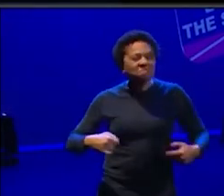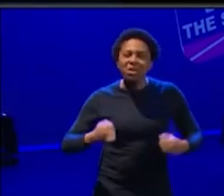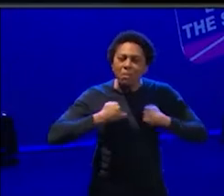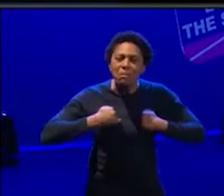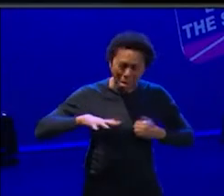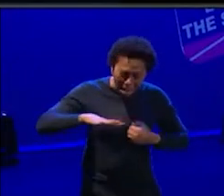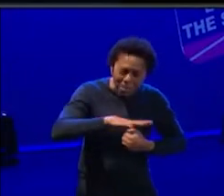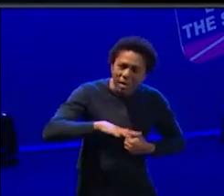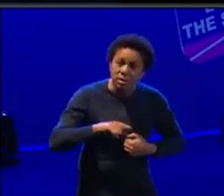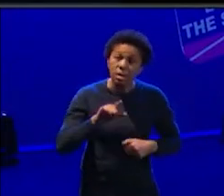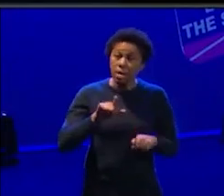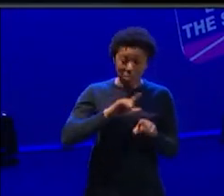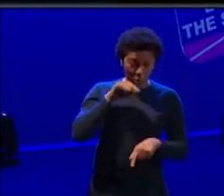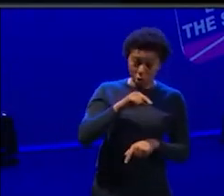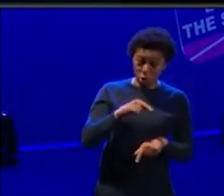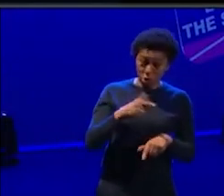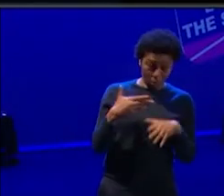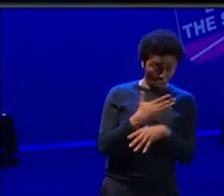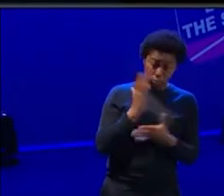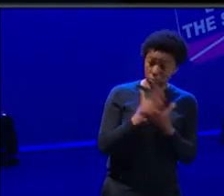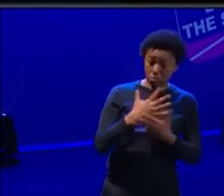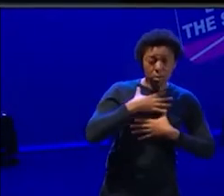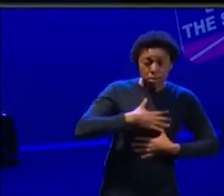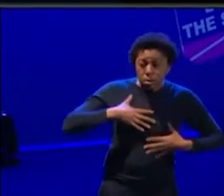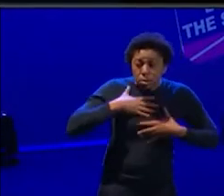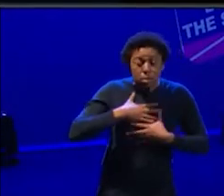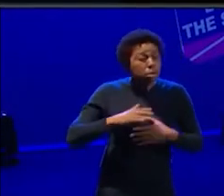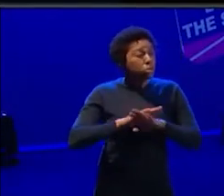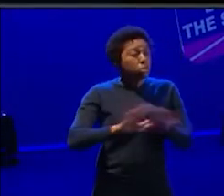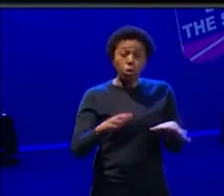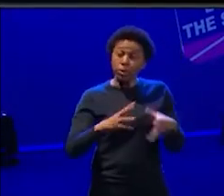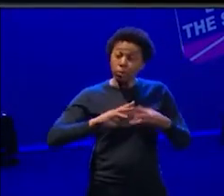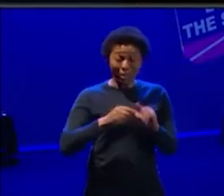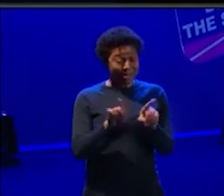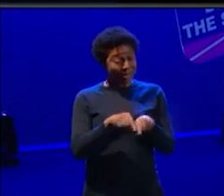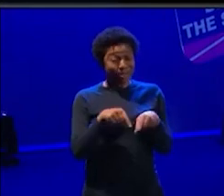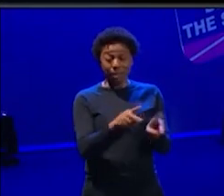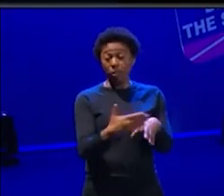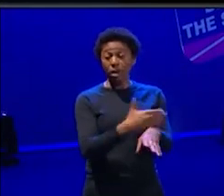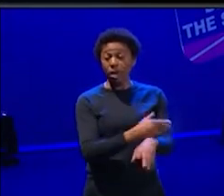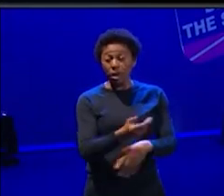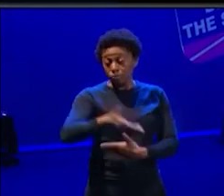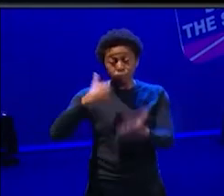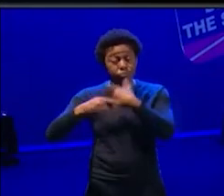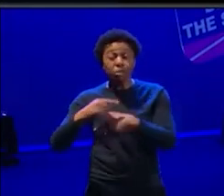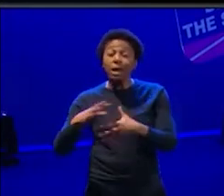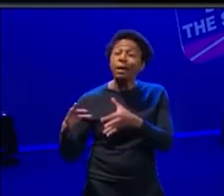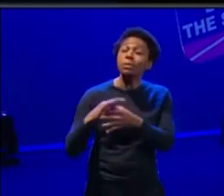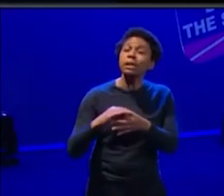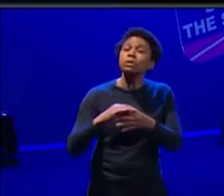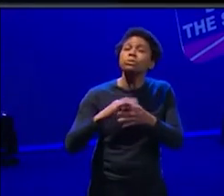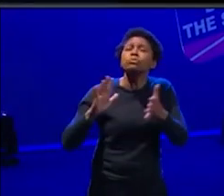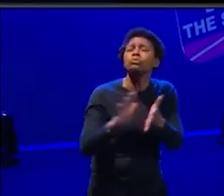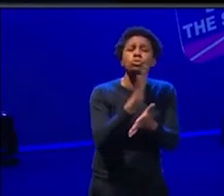something that was so emotionally moving and that hasn't been done in that way before, um, and was about joy and not necessarily